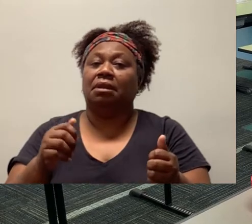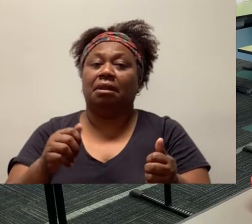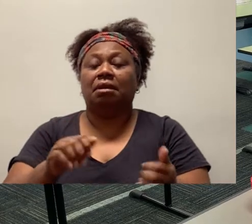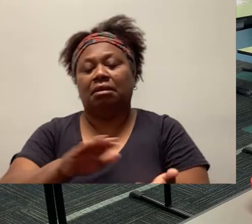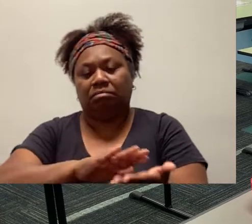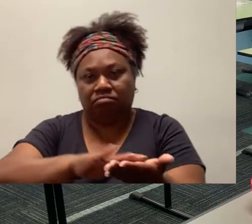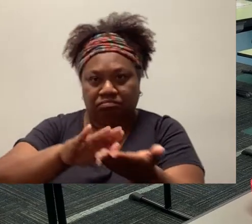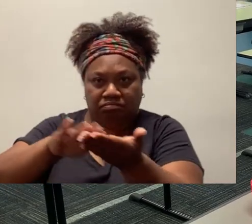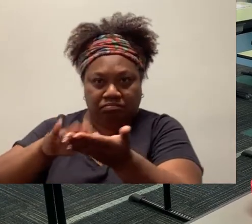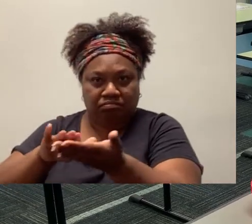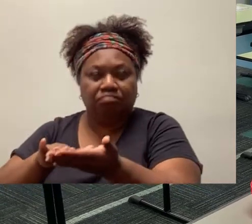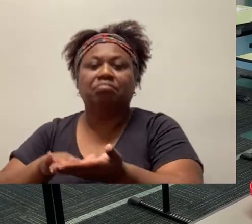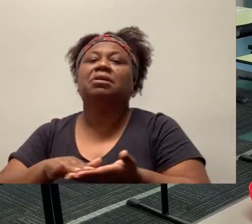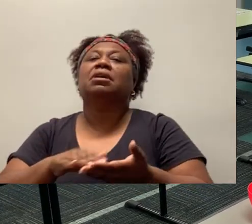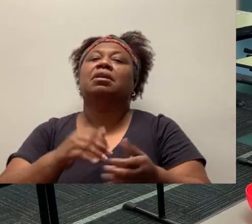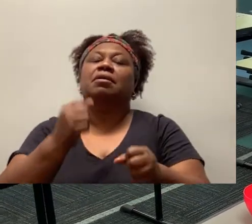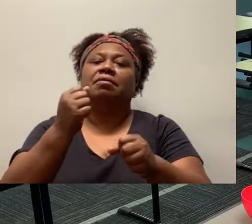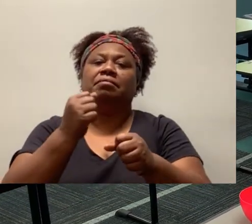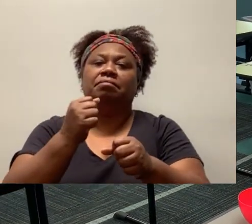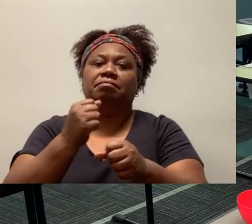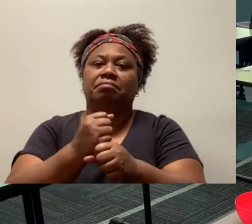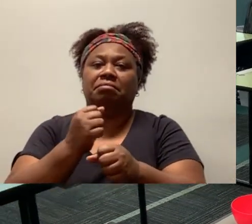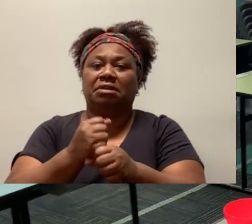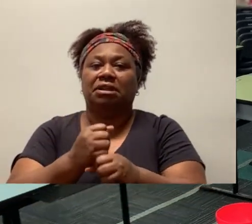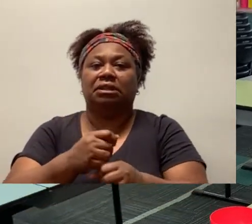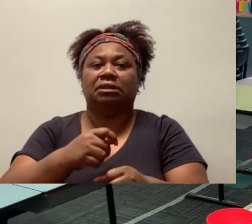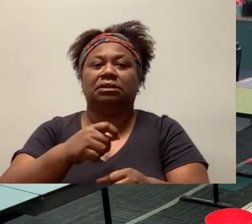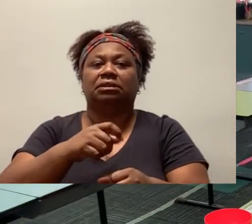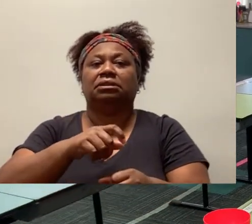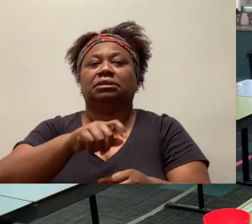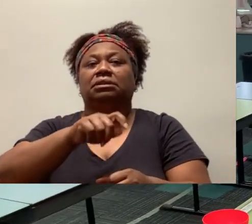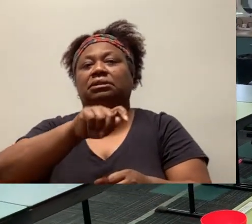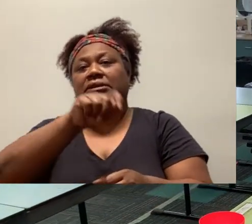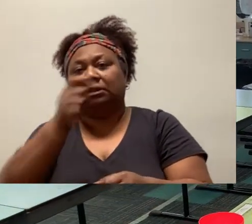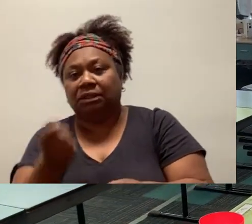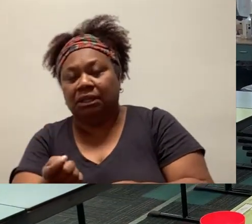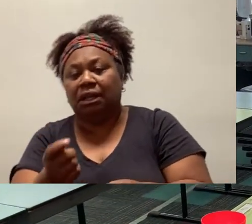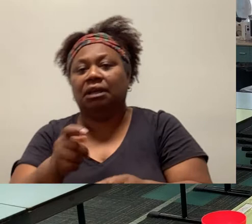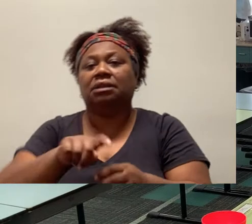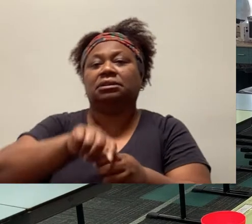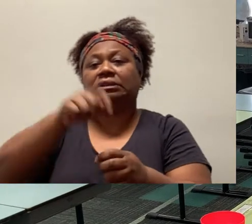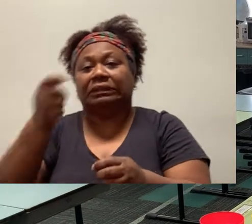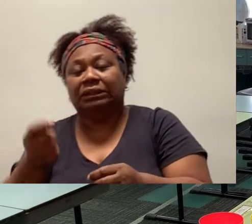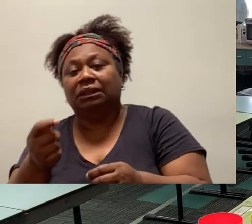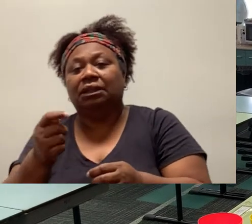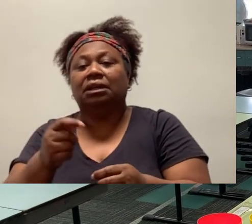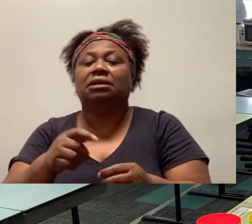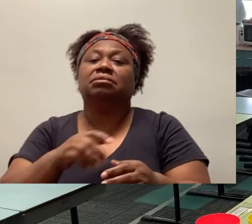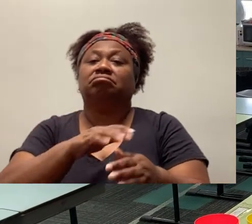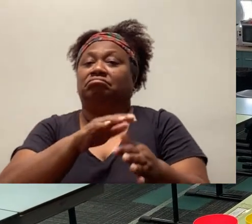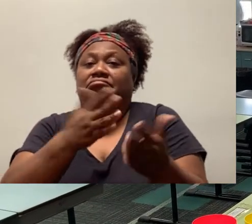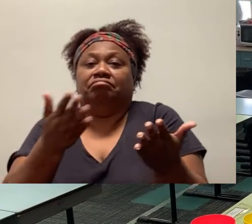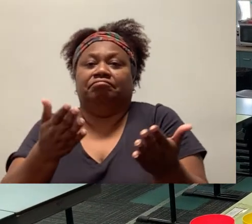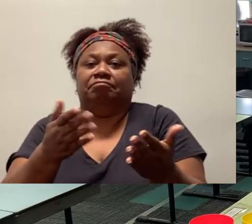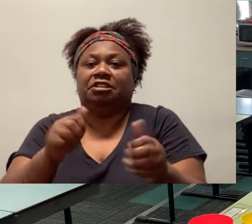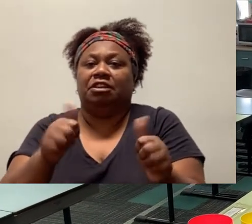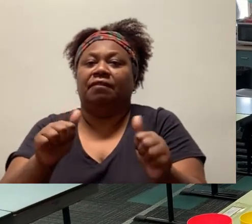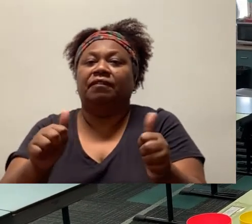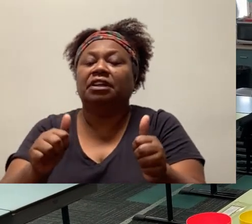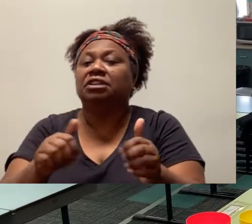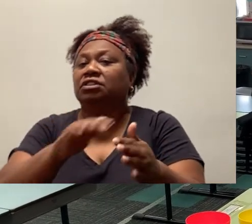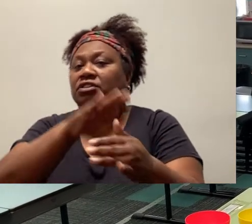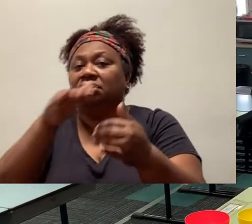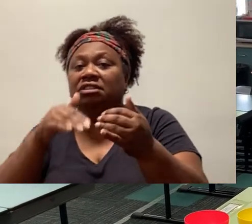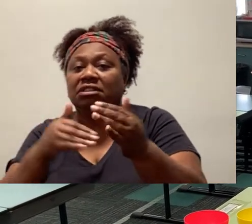And then we clear it off again. So you can just keep going all the way through your alphabet, all the way through until you get down to Z.